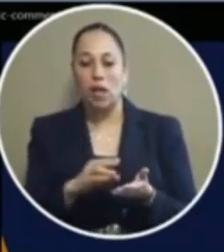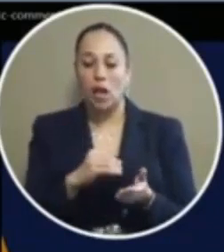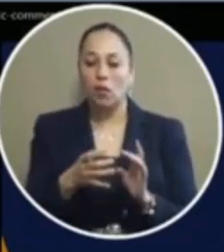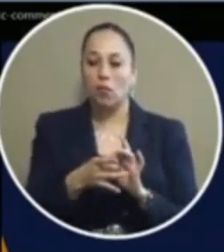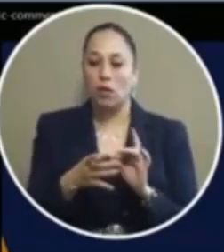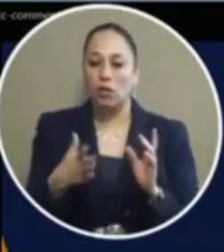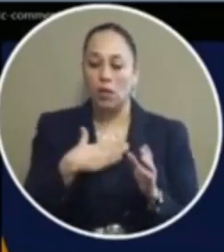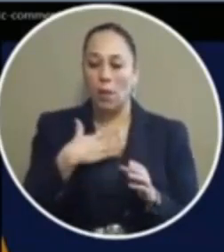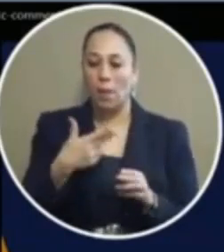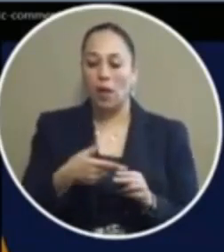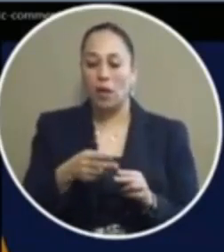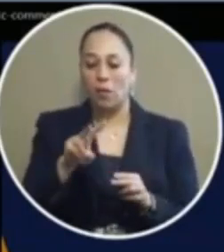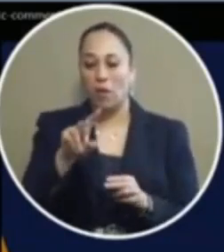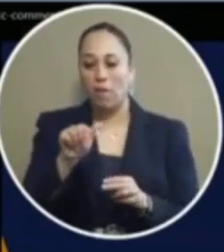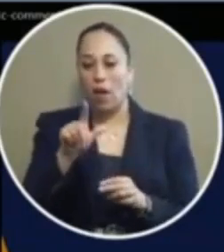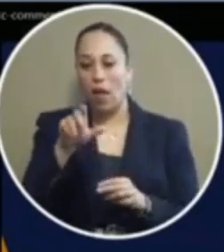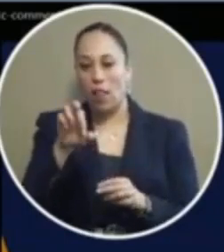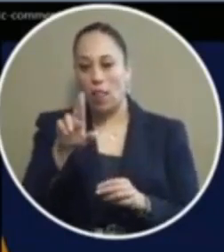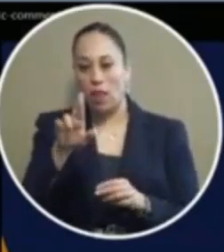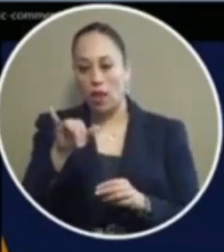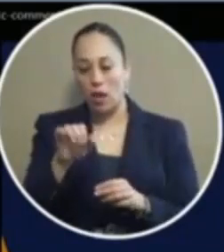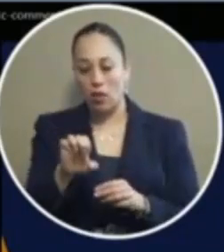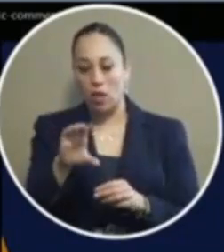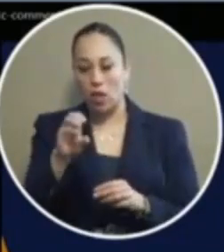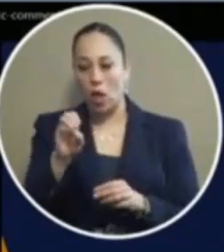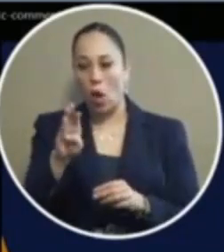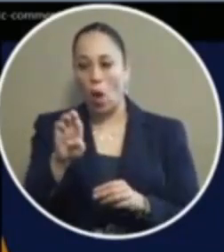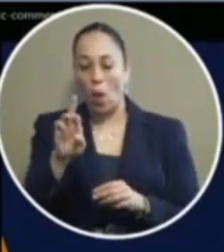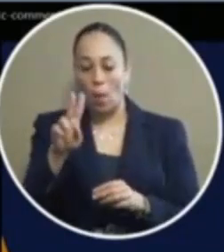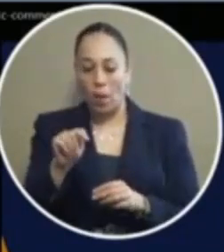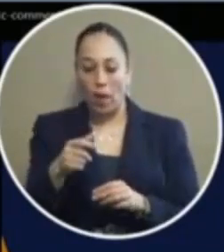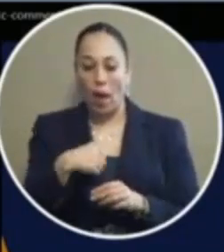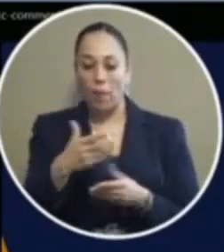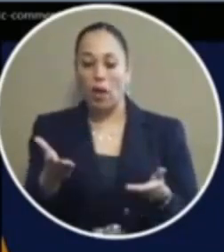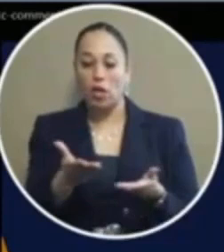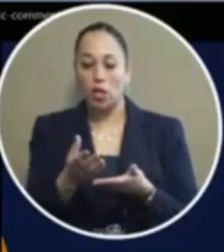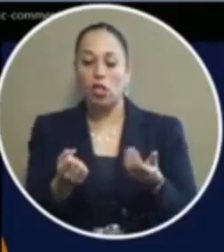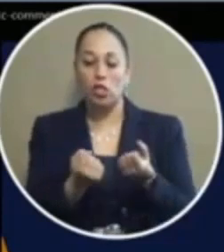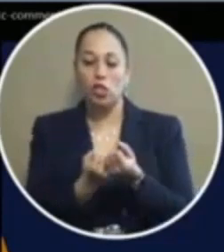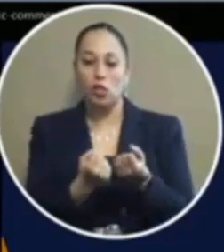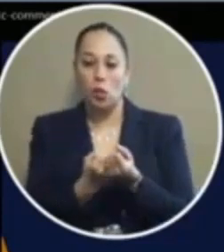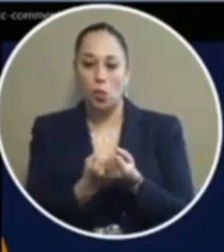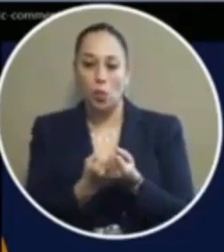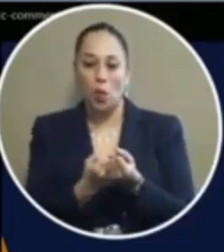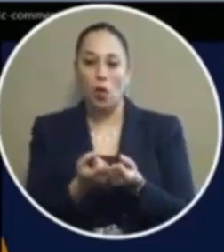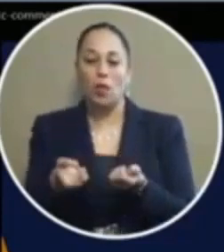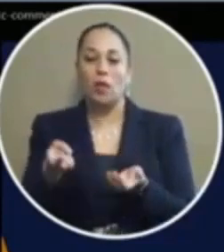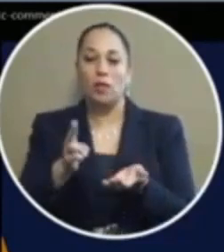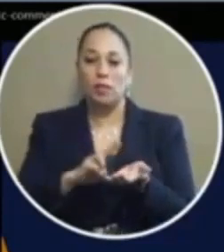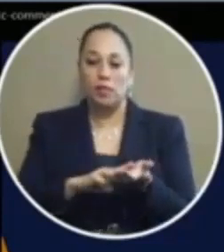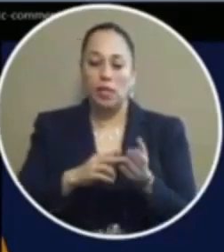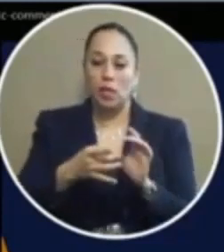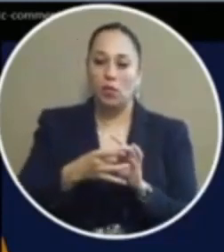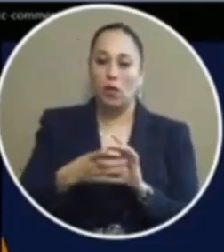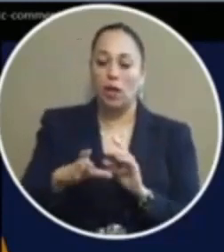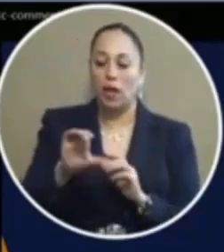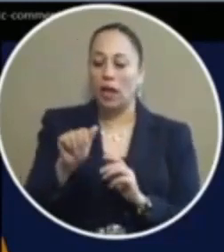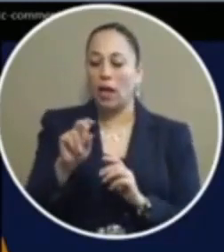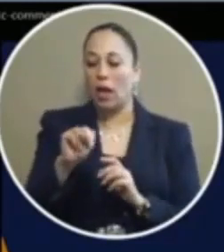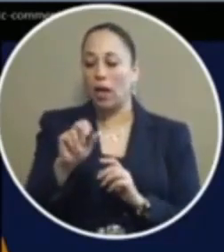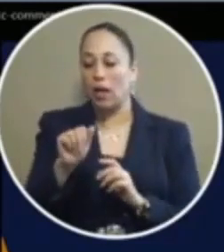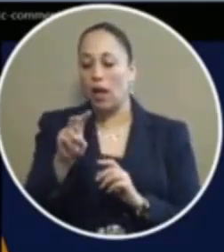name is valerie hubbard i am here in support of sight and release cannabis